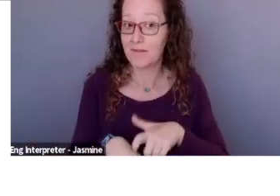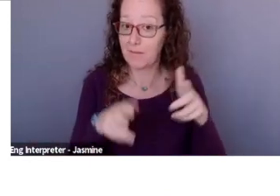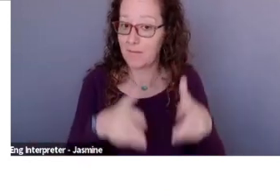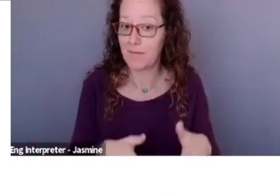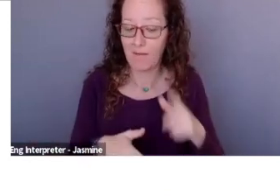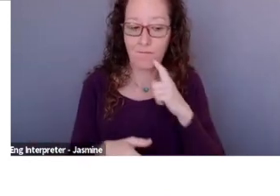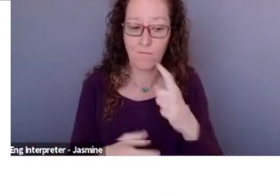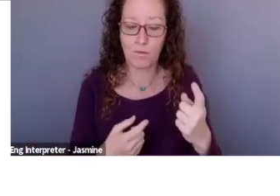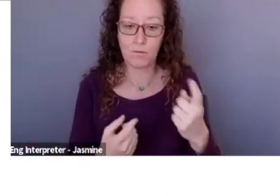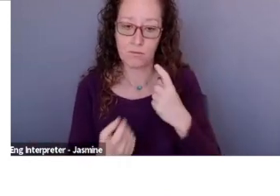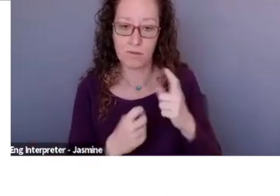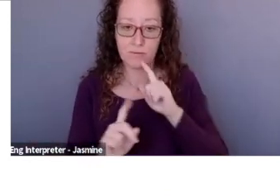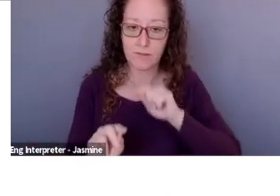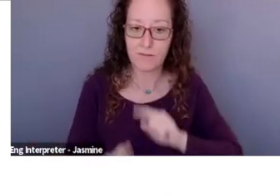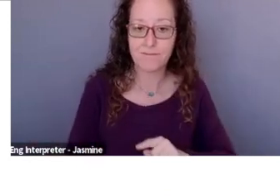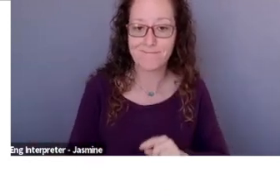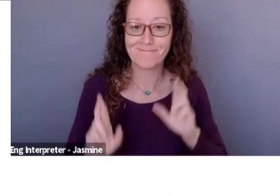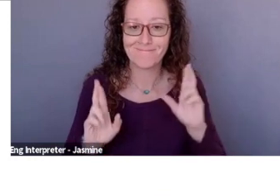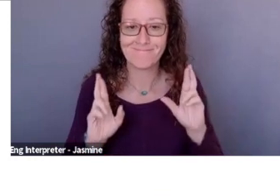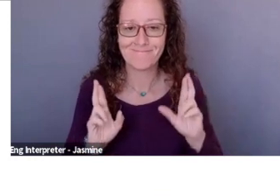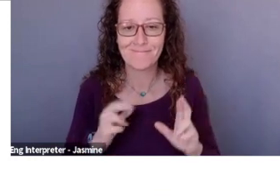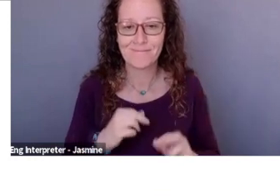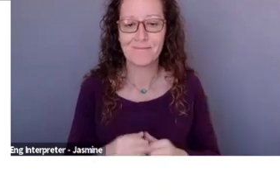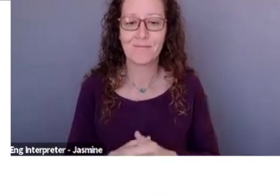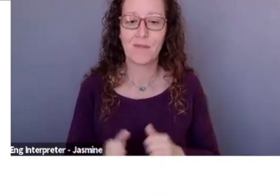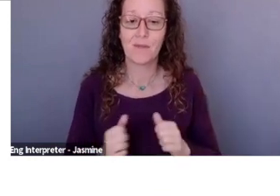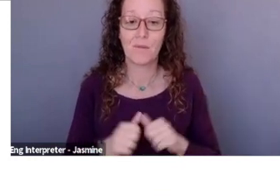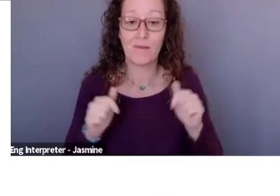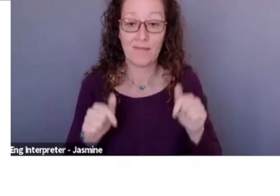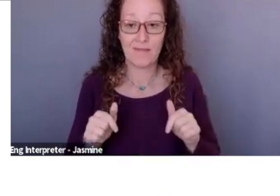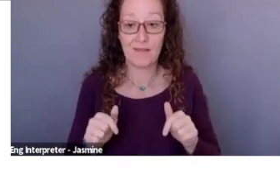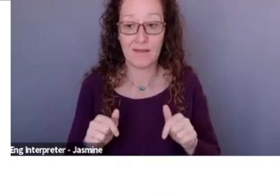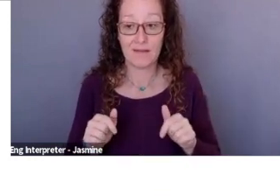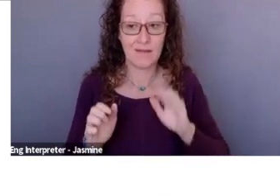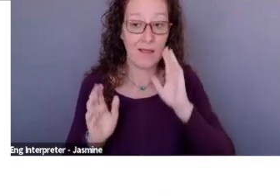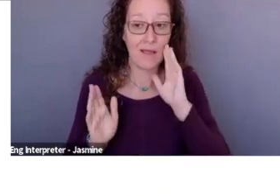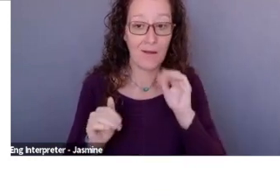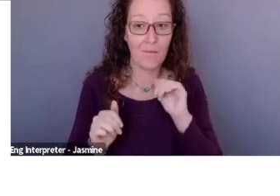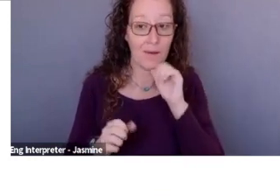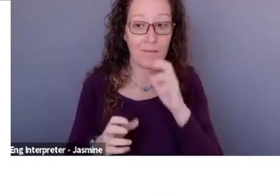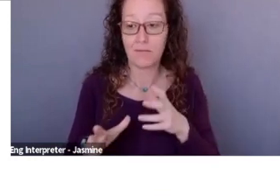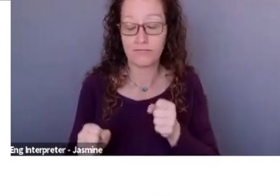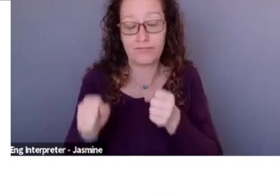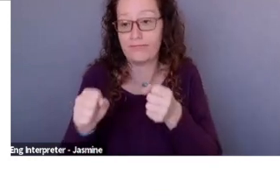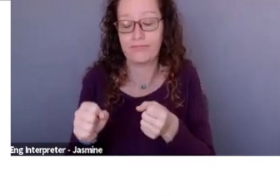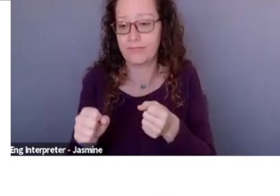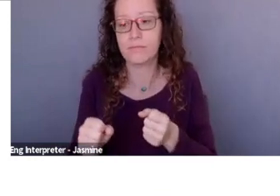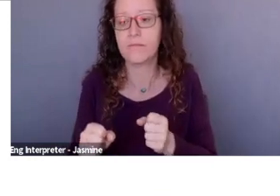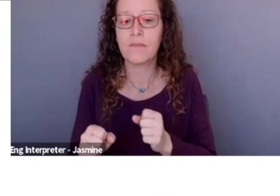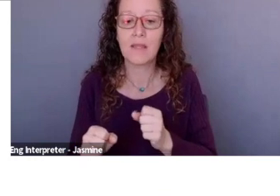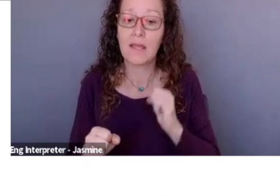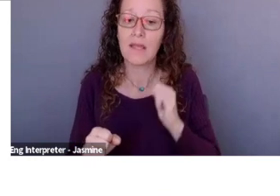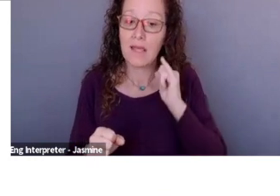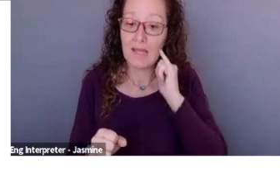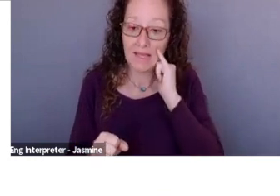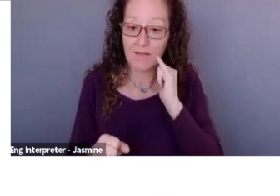about this, I hope I won't go too quickly. If you have questions, please put them in the